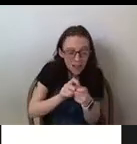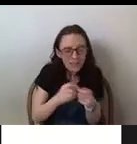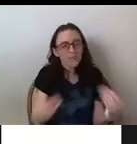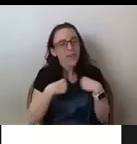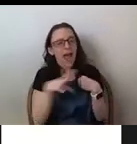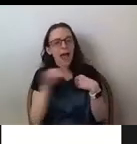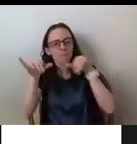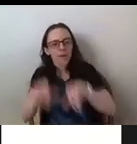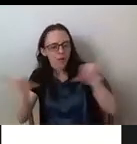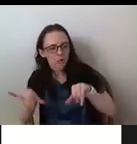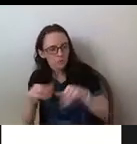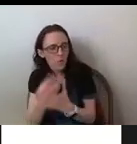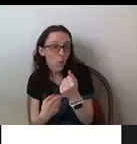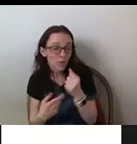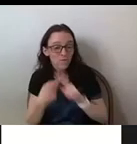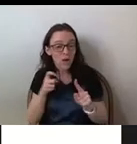discourses over time.